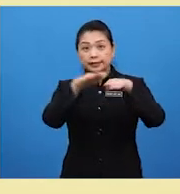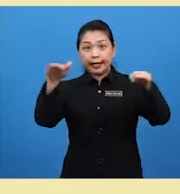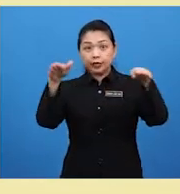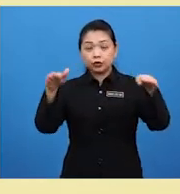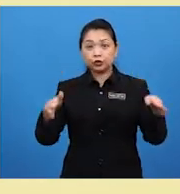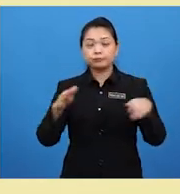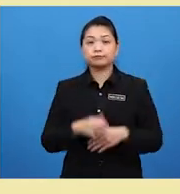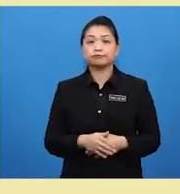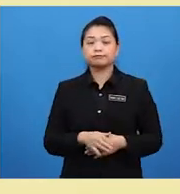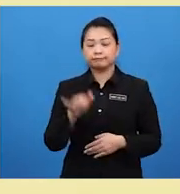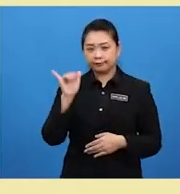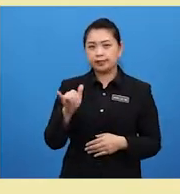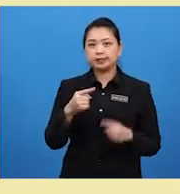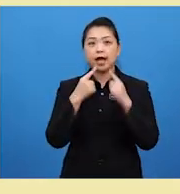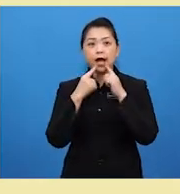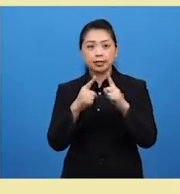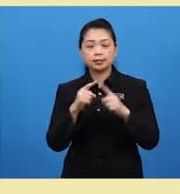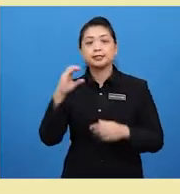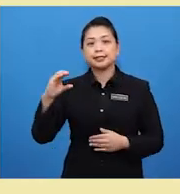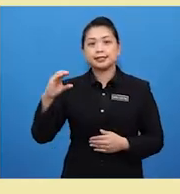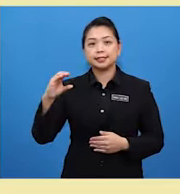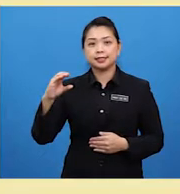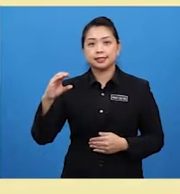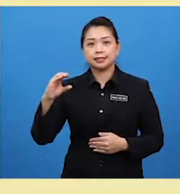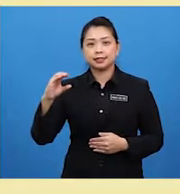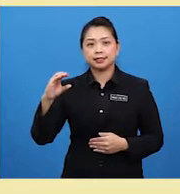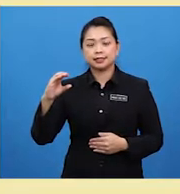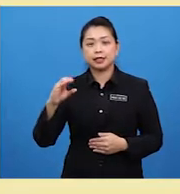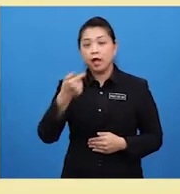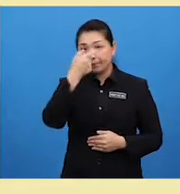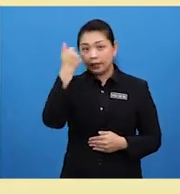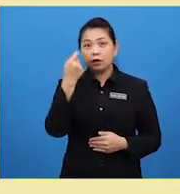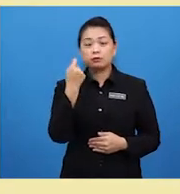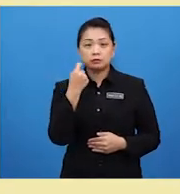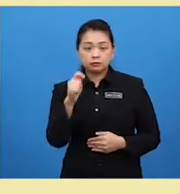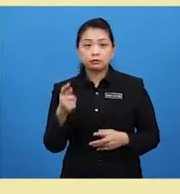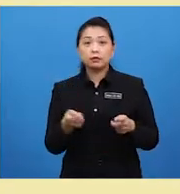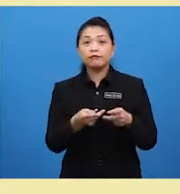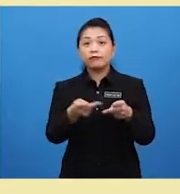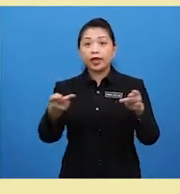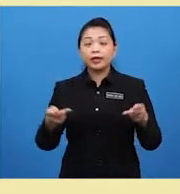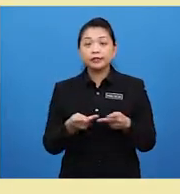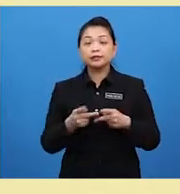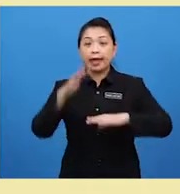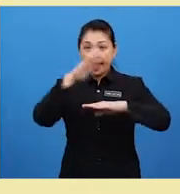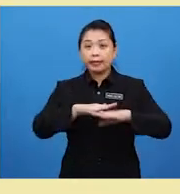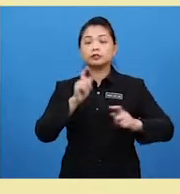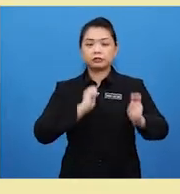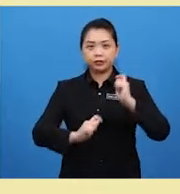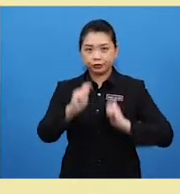Yes, advert C! Because the venue is at the theatre.